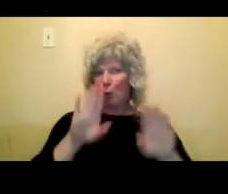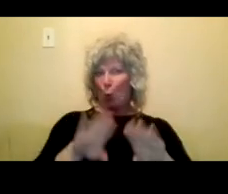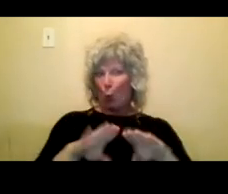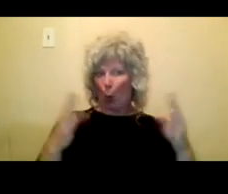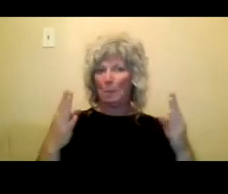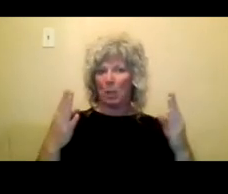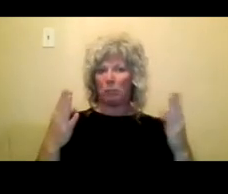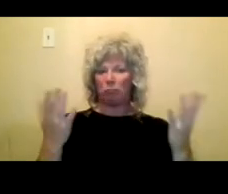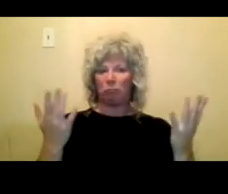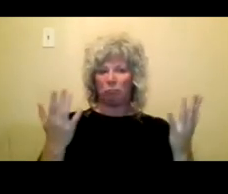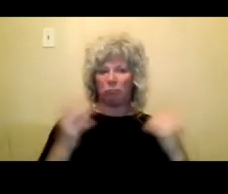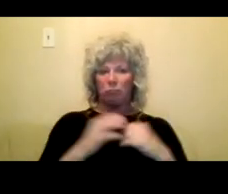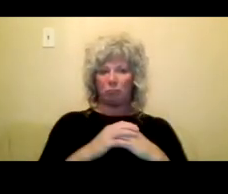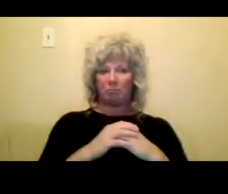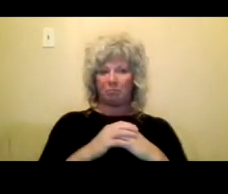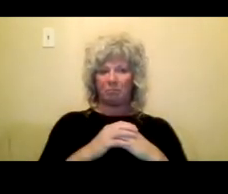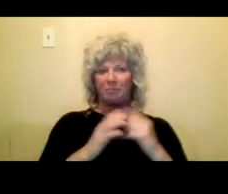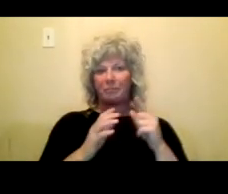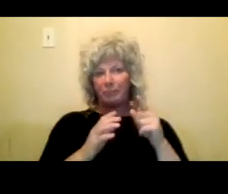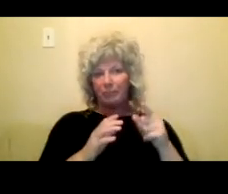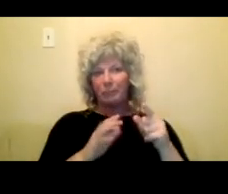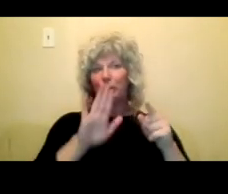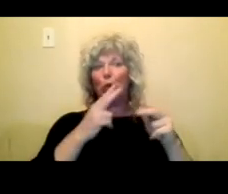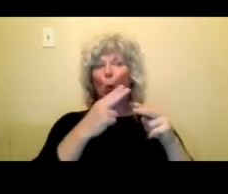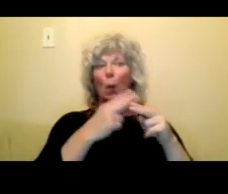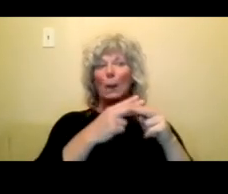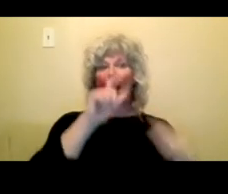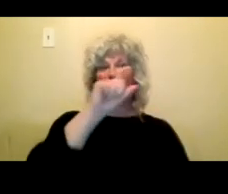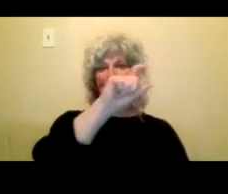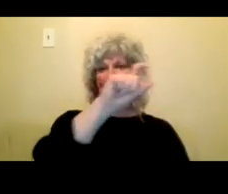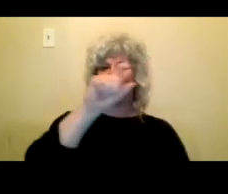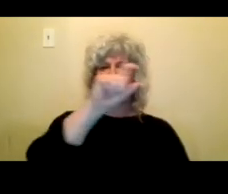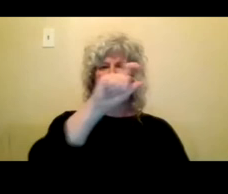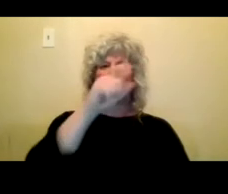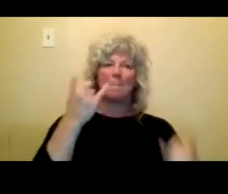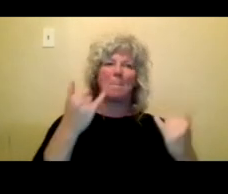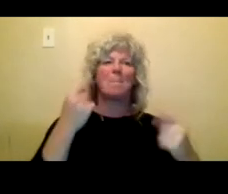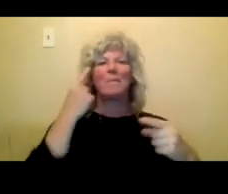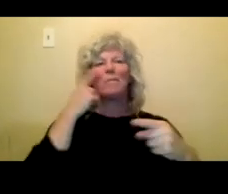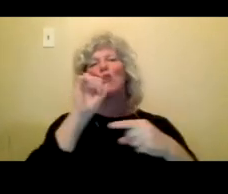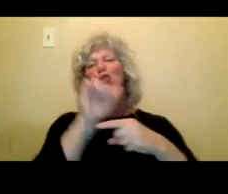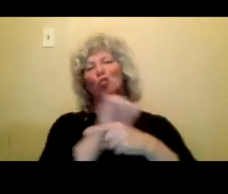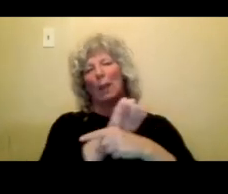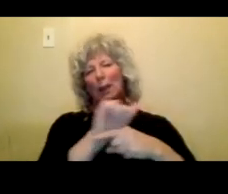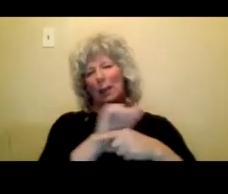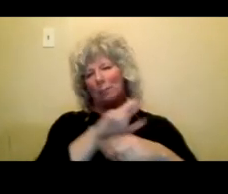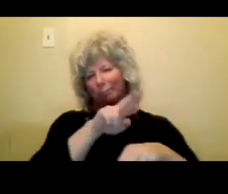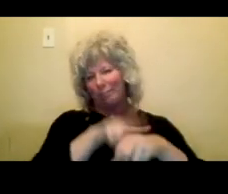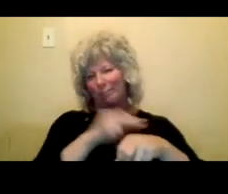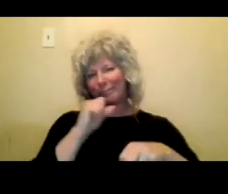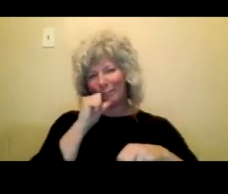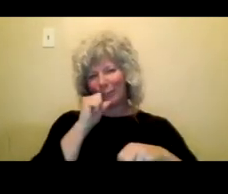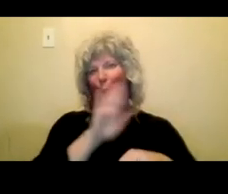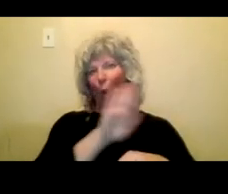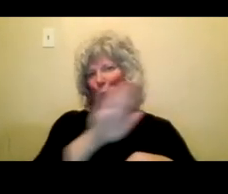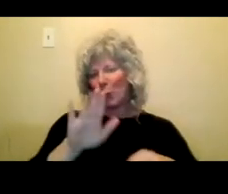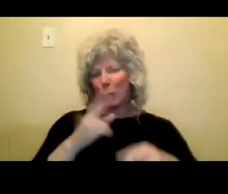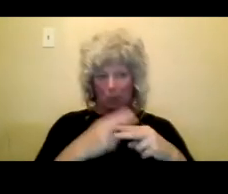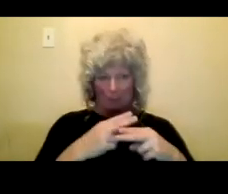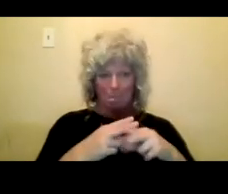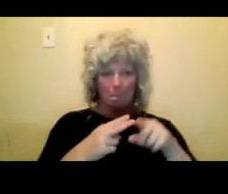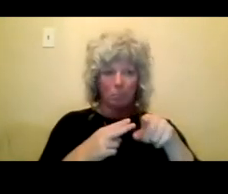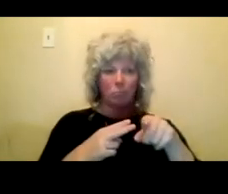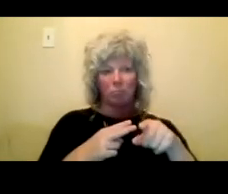which will say your name here, but this is our training user. So